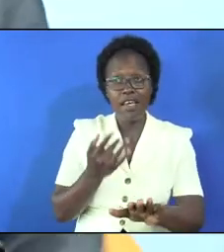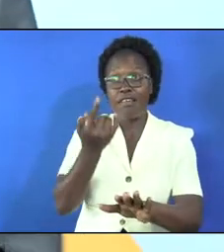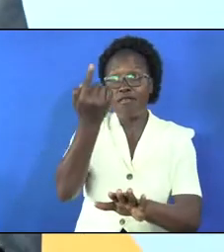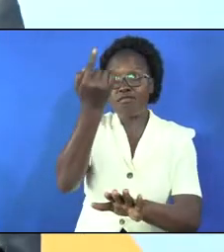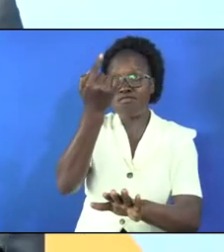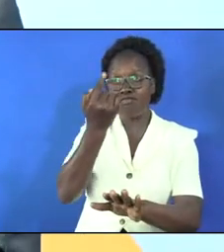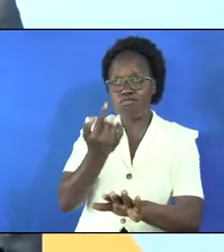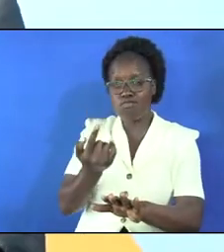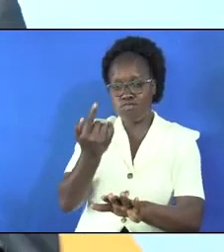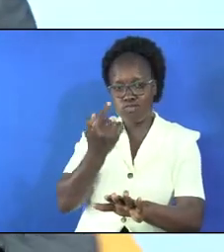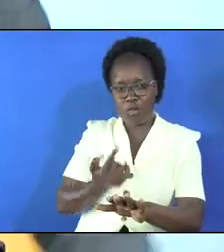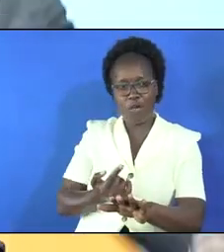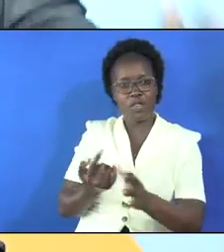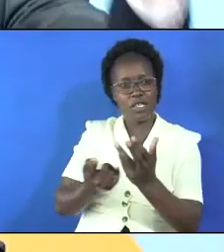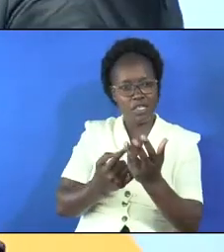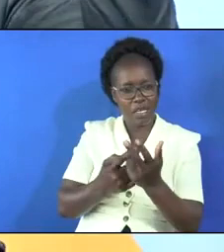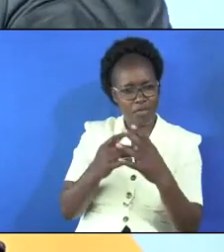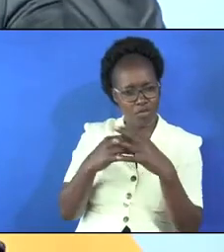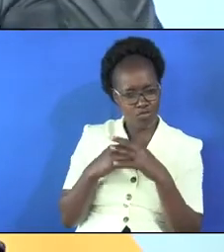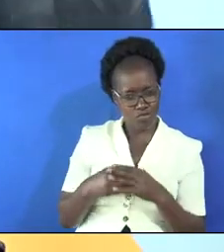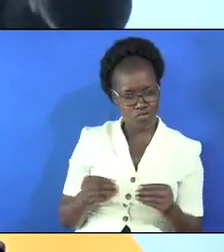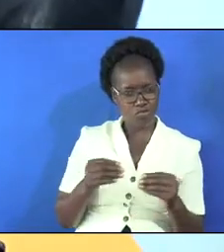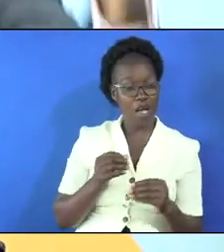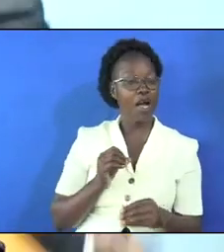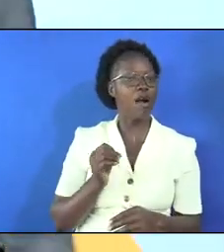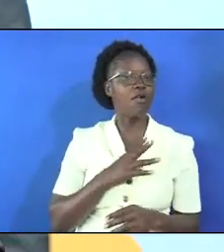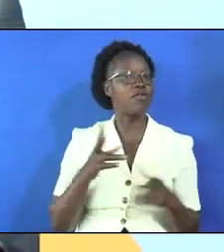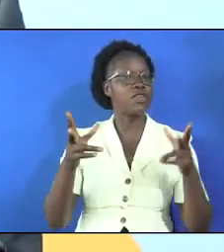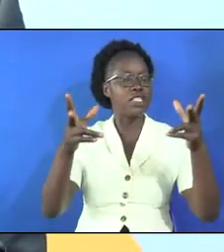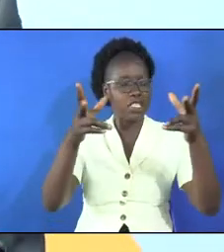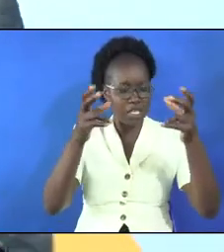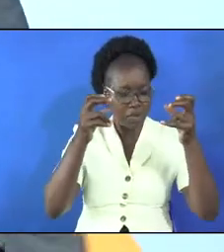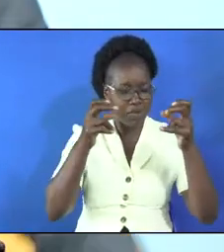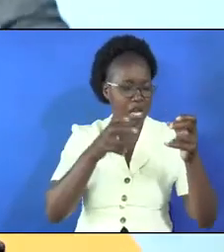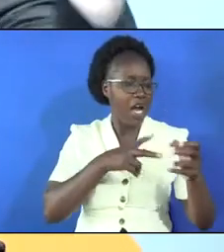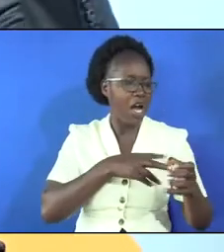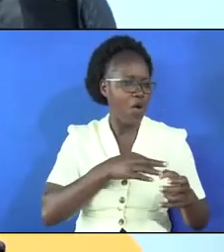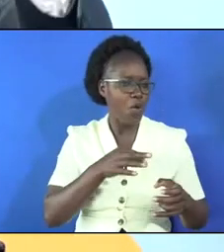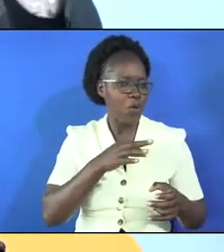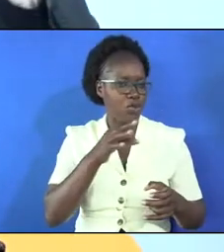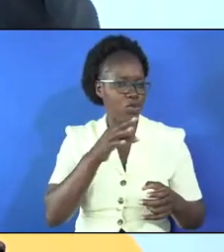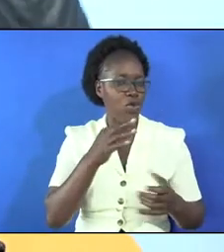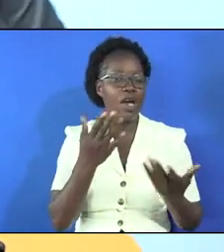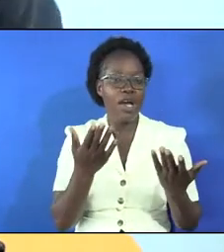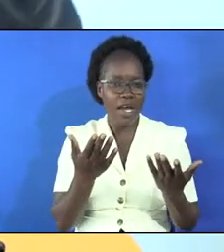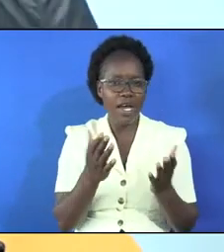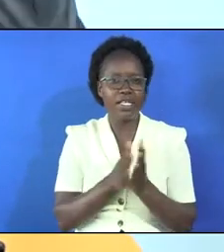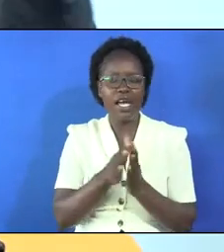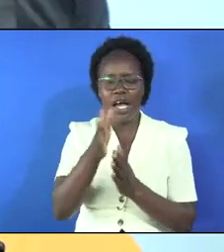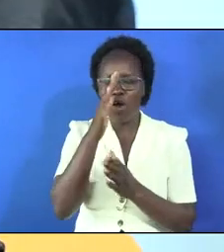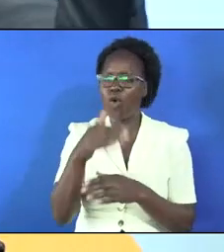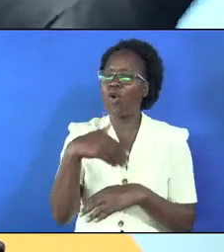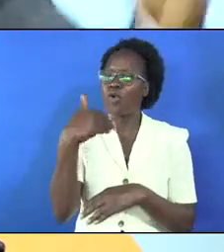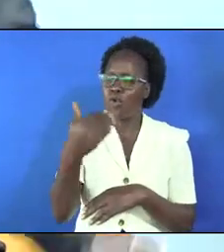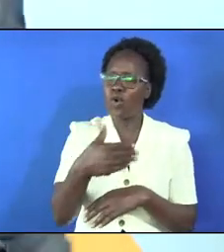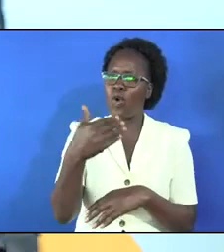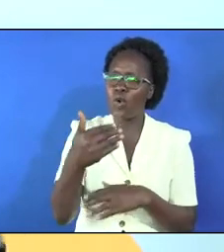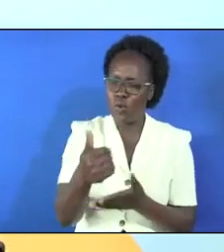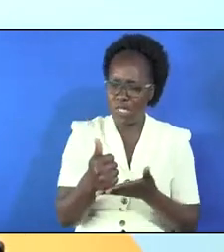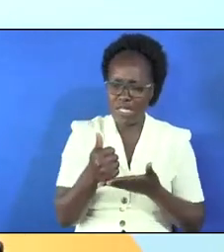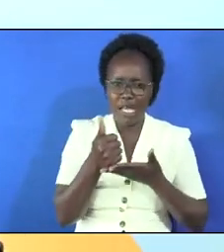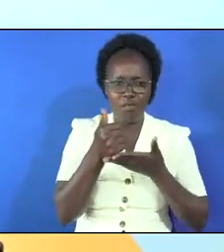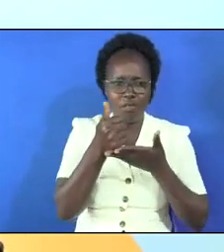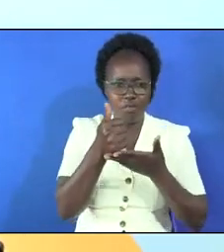count our tears is a god who capture our sorrow is a god that is always very faithful